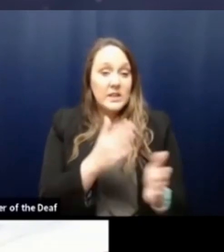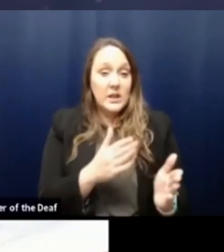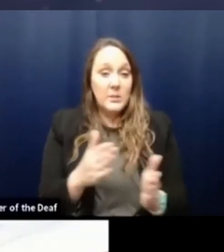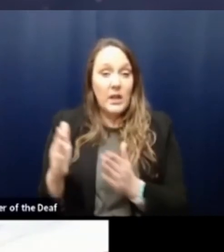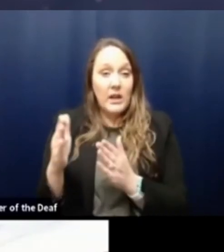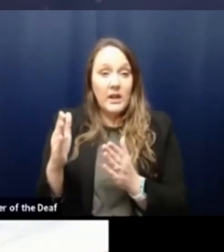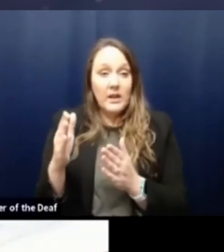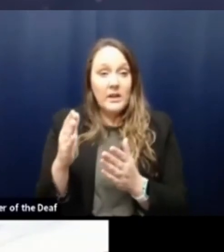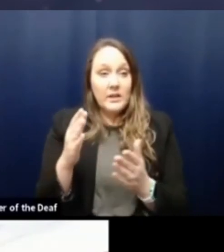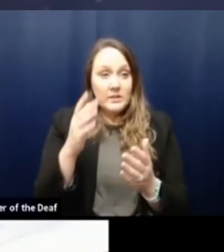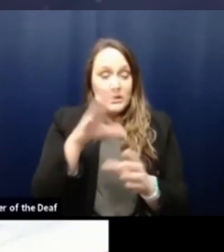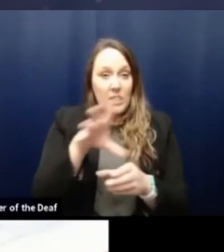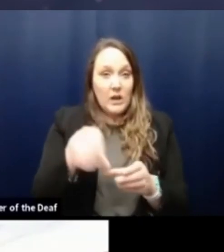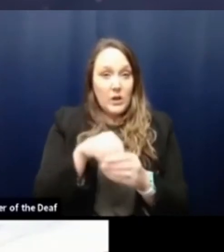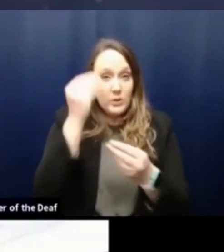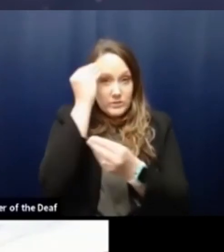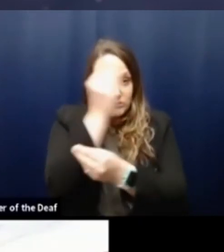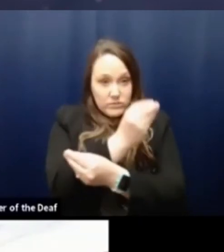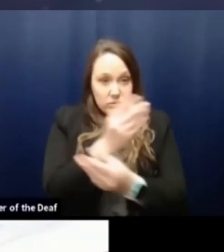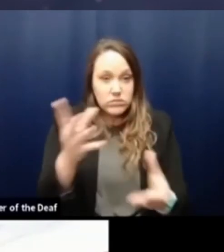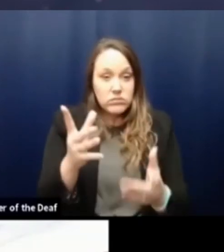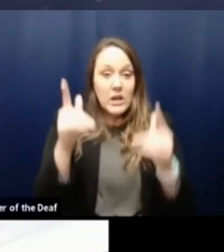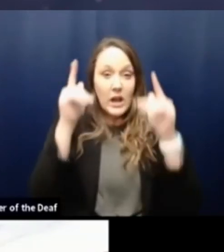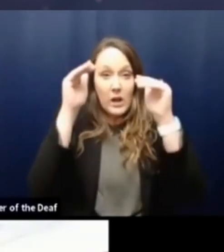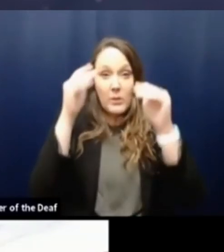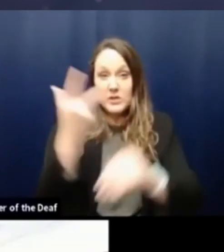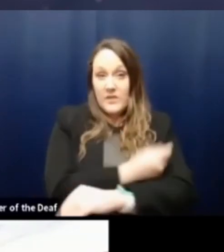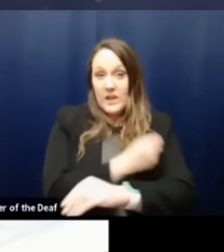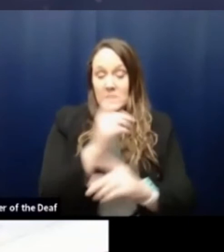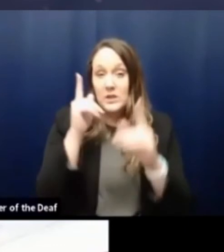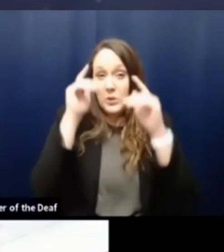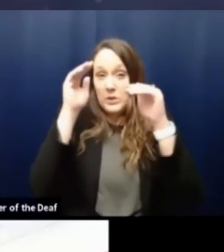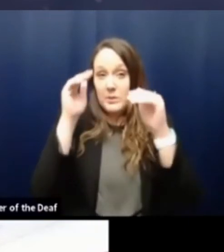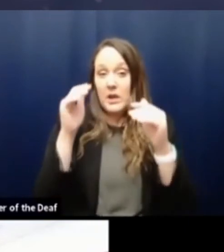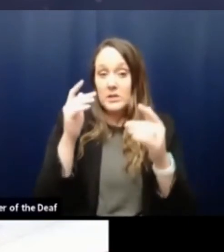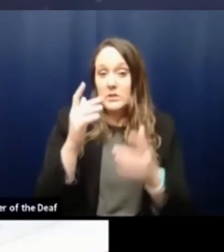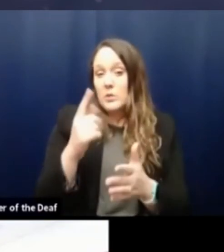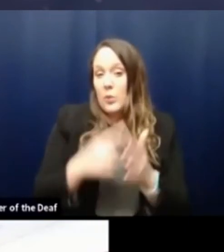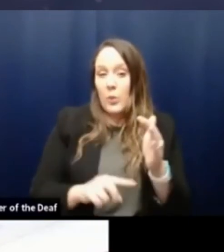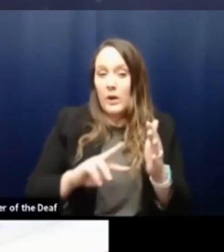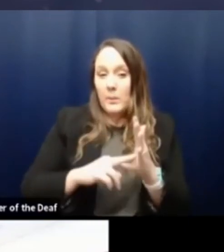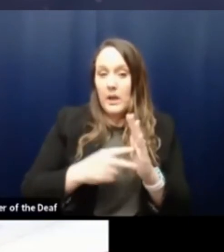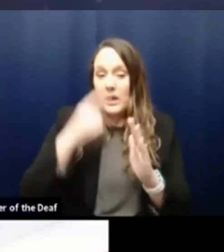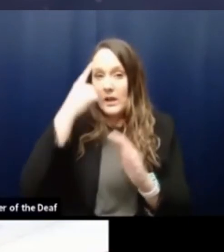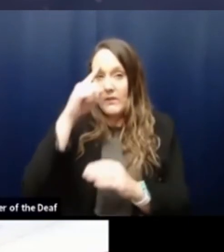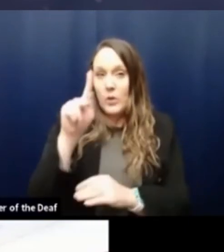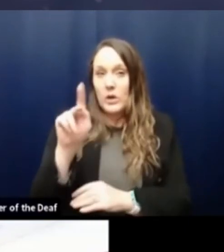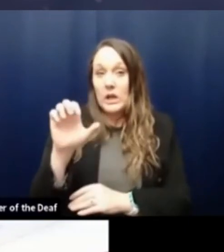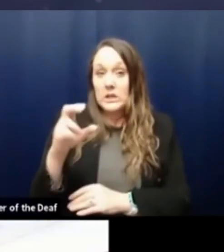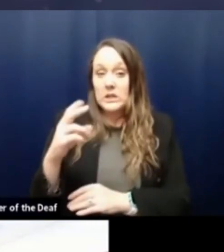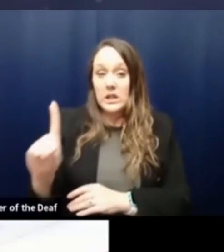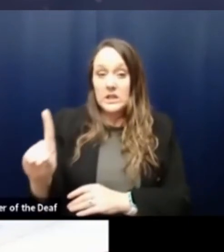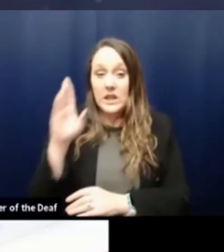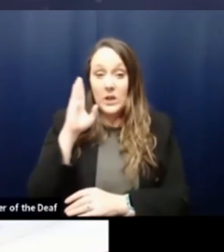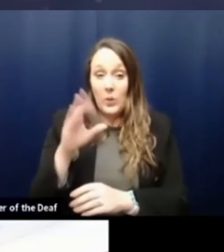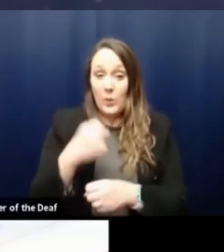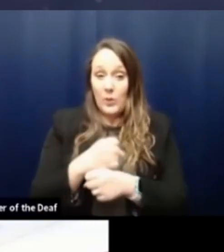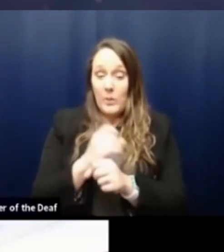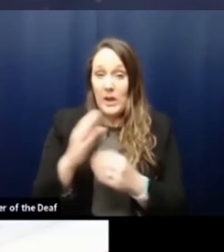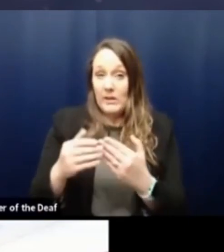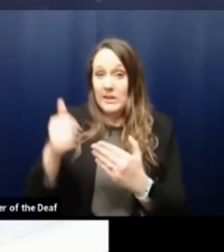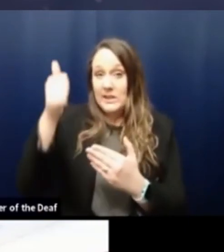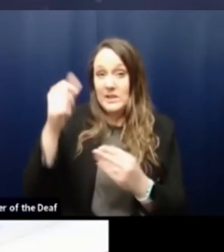much vaccine states can expect and when. What would that mean for KCHD? And how much easier would it make vaccine distribution